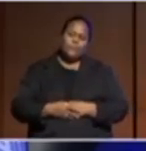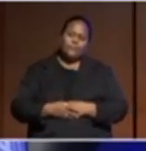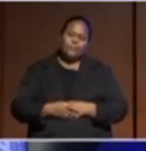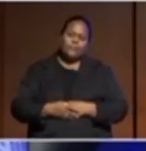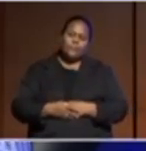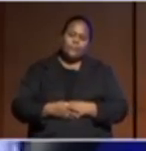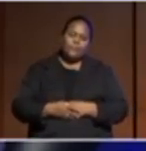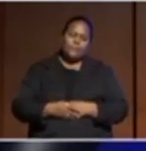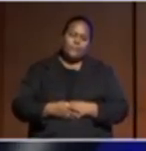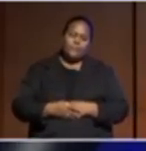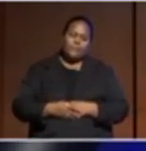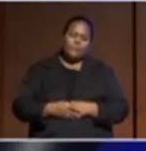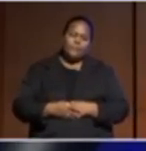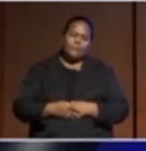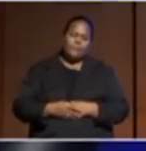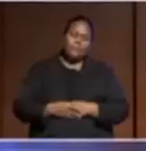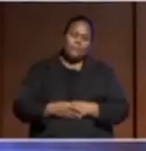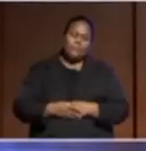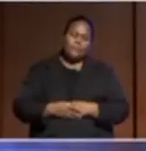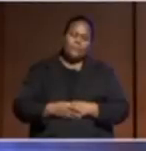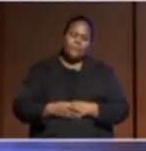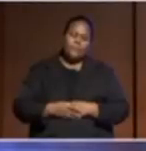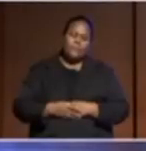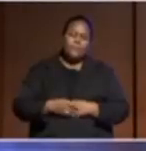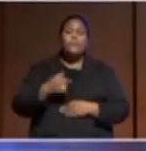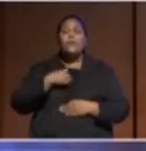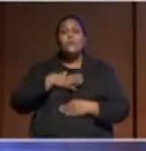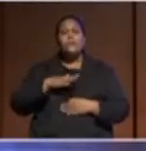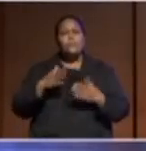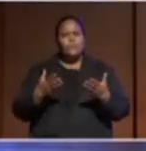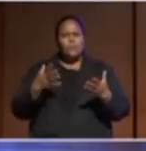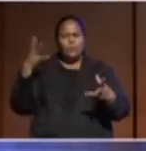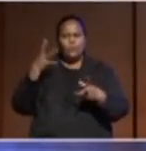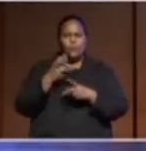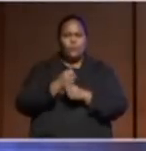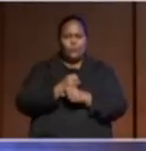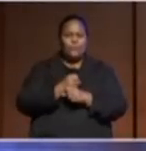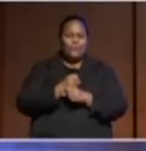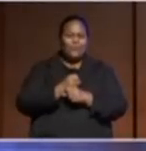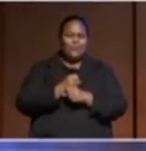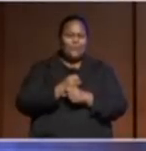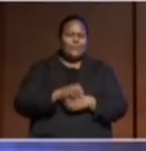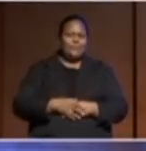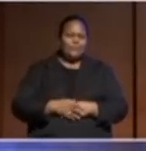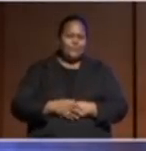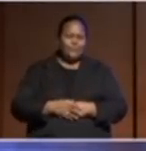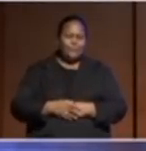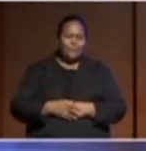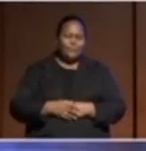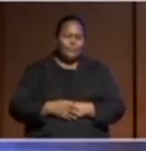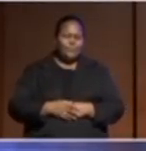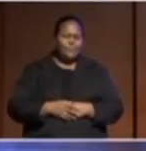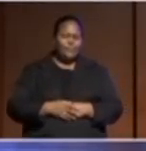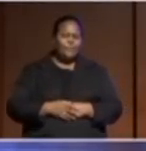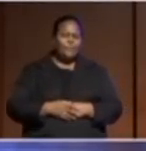So, I just want to finish off by sort of a more personal thing. You've asked, you know, what have